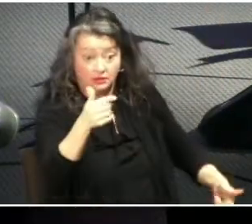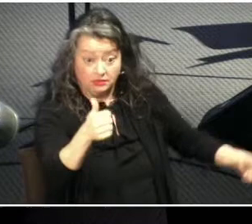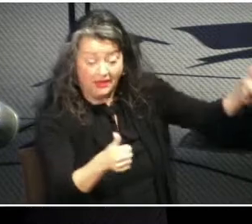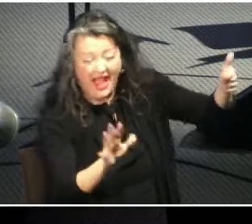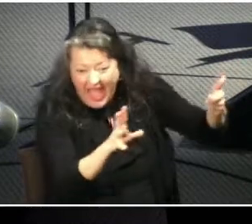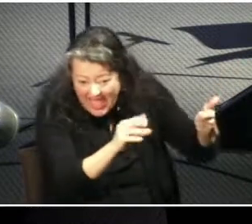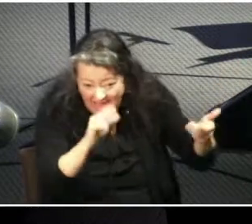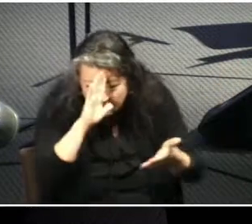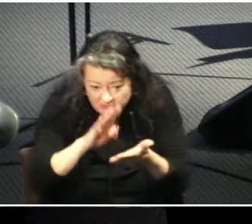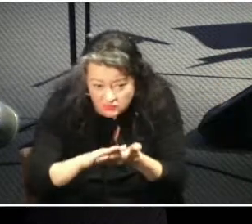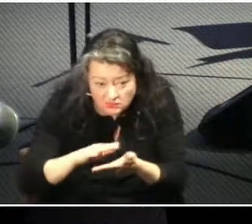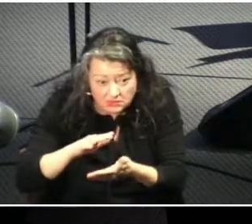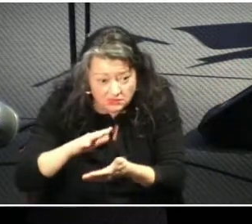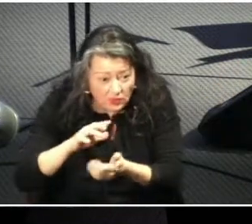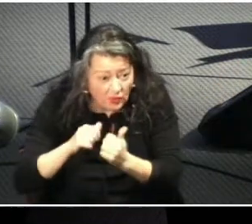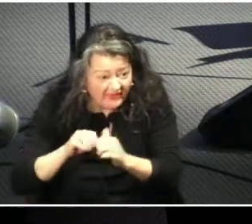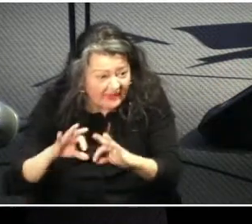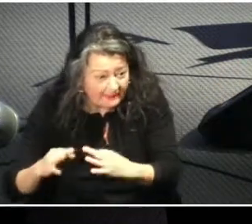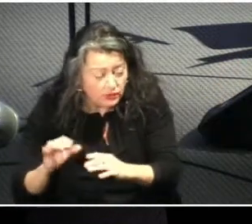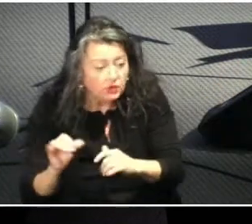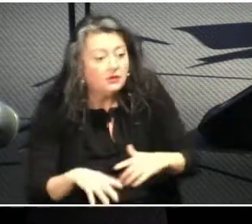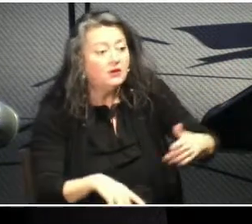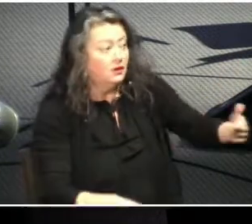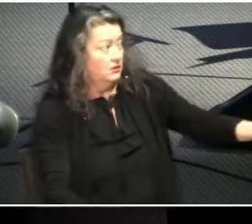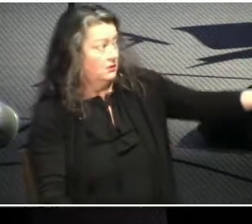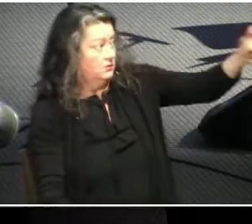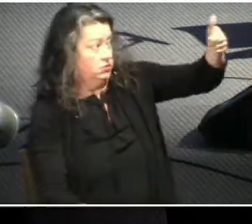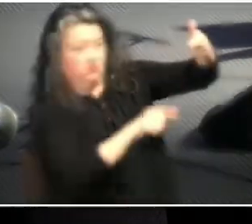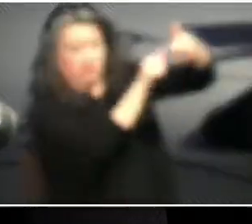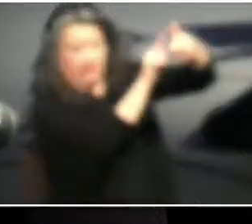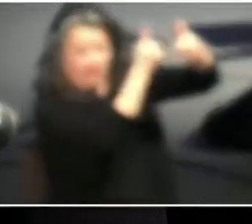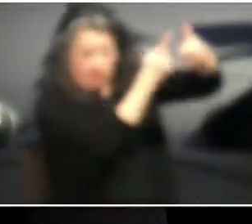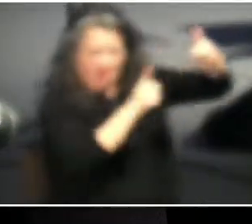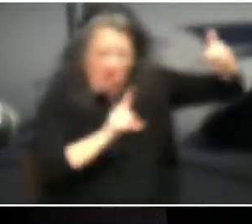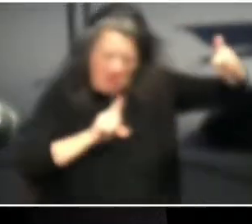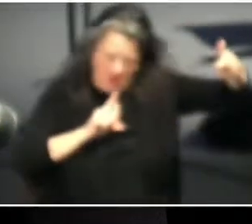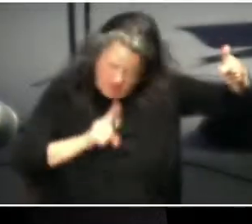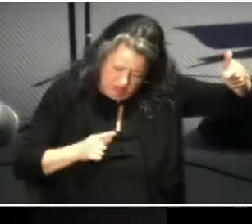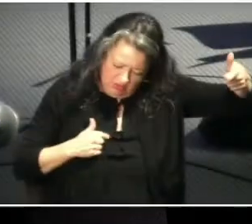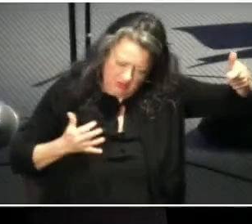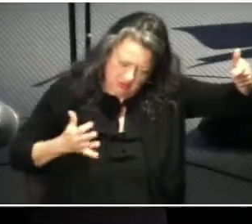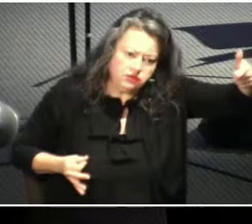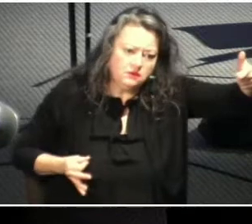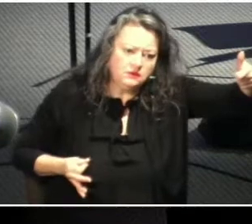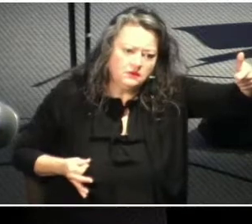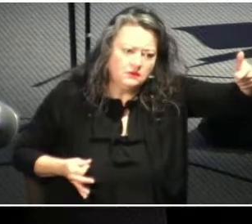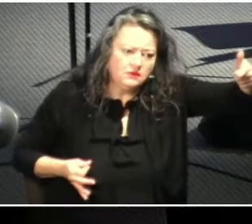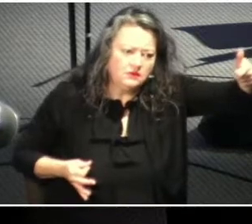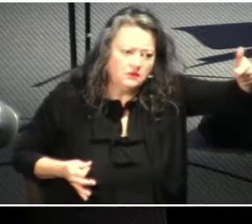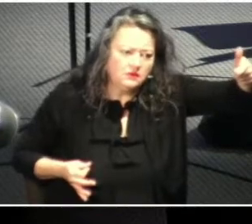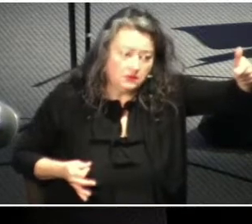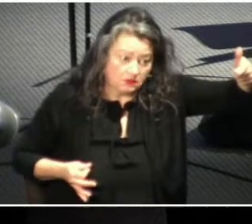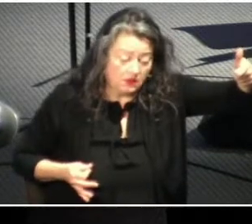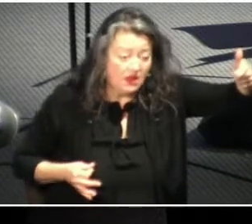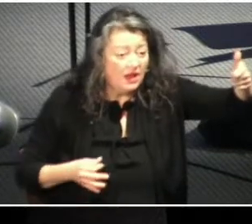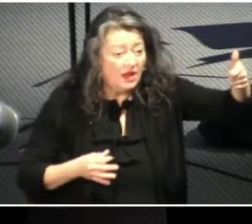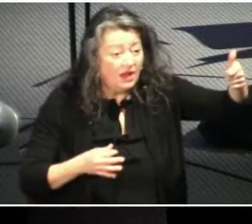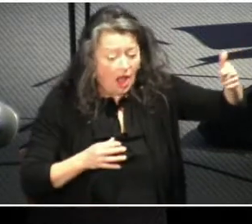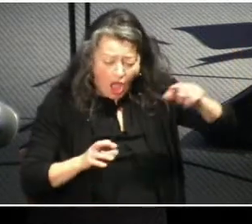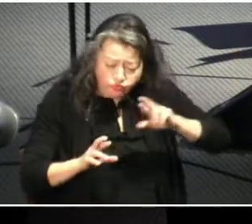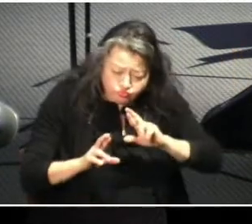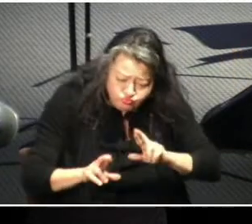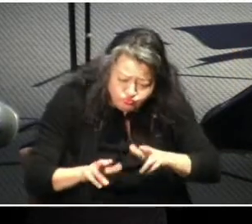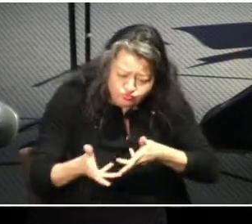in their homes. They expected obedience, and they seldom showed respect to those under them.